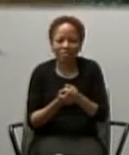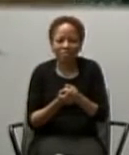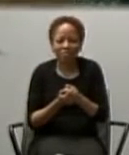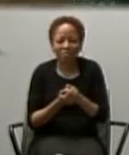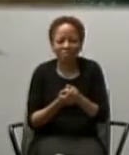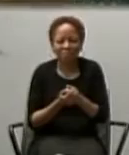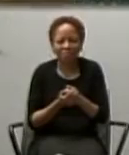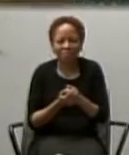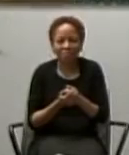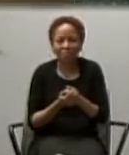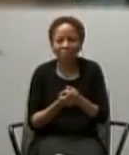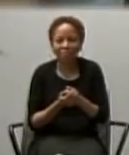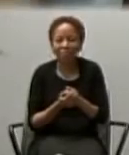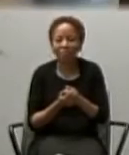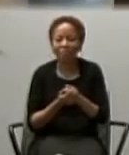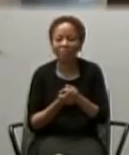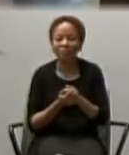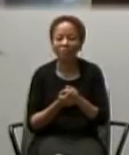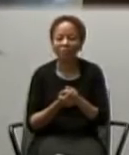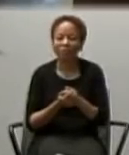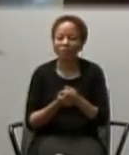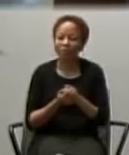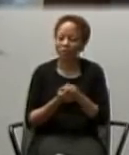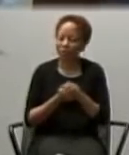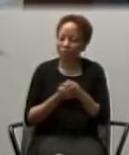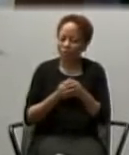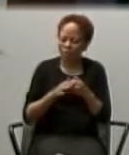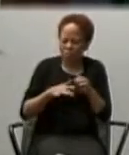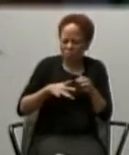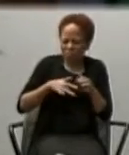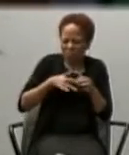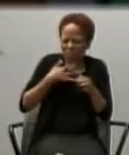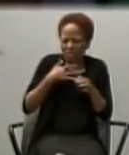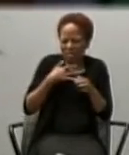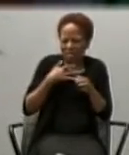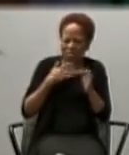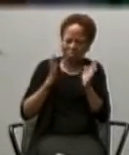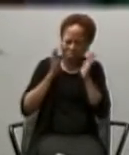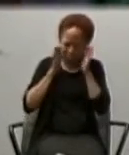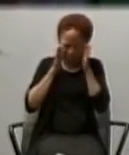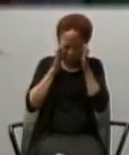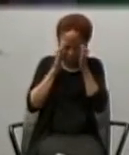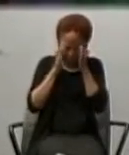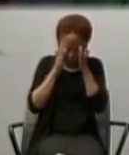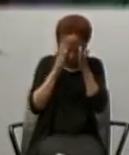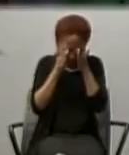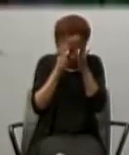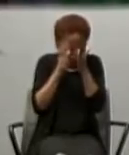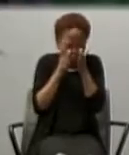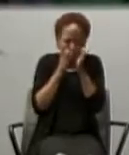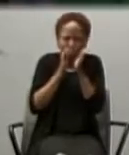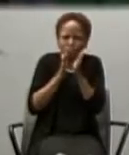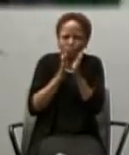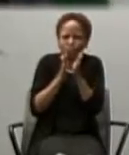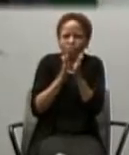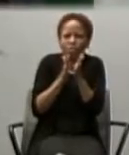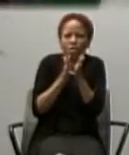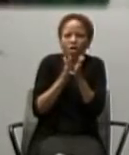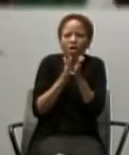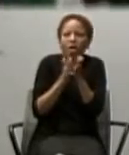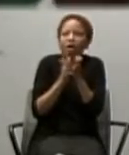When we are drawn, out of our narrow concern, we come to know, what the Christian